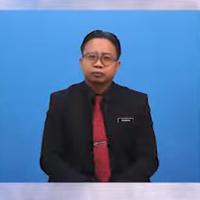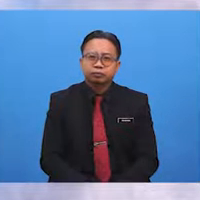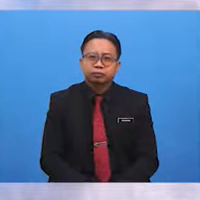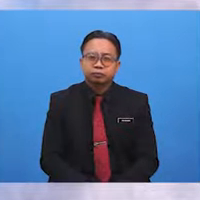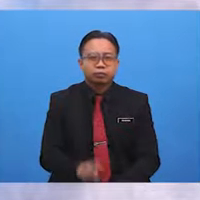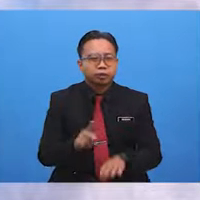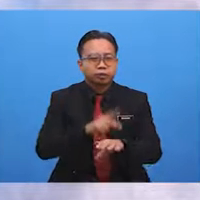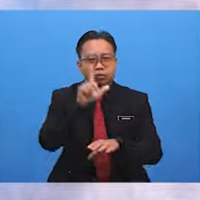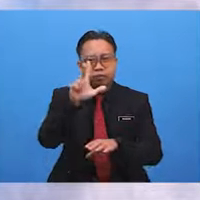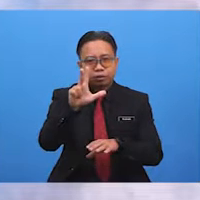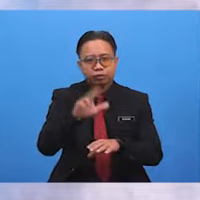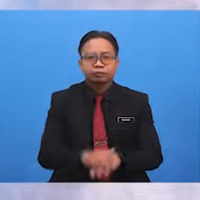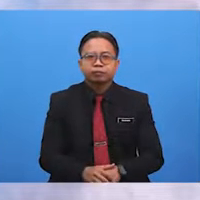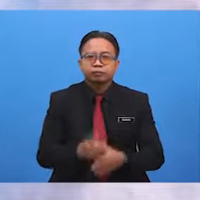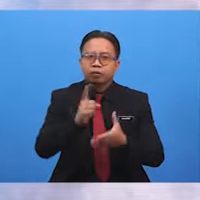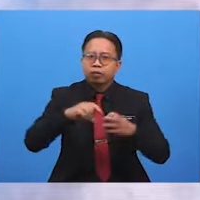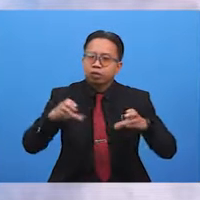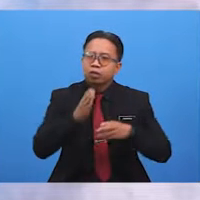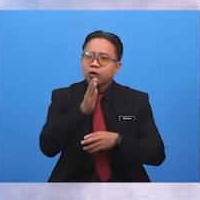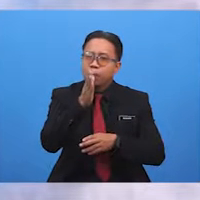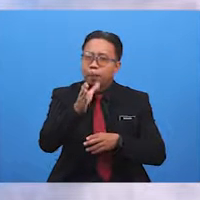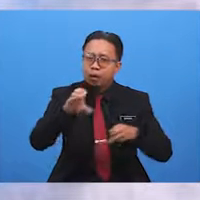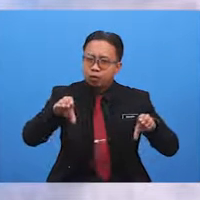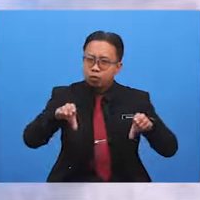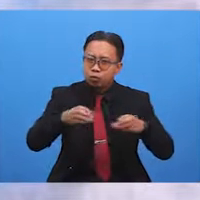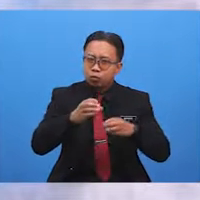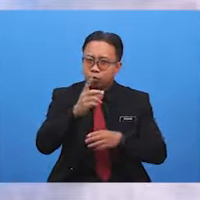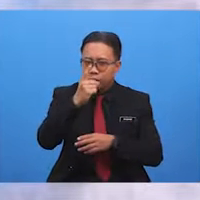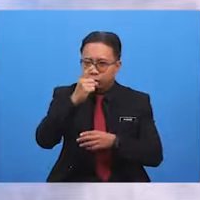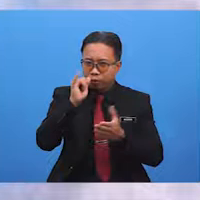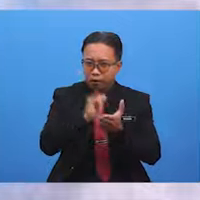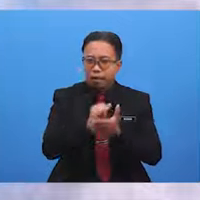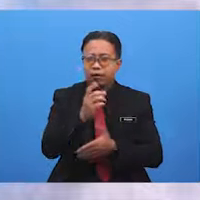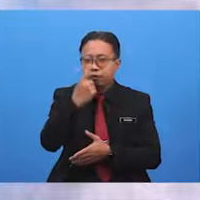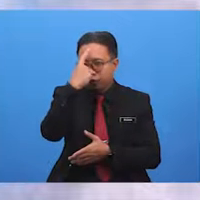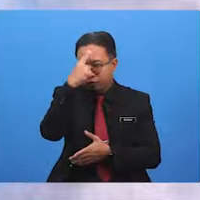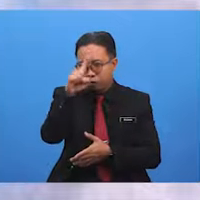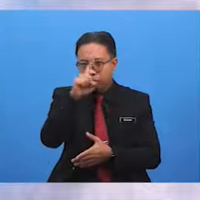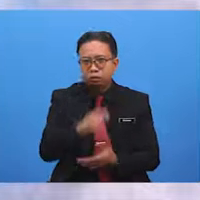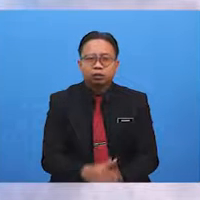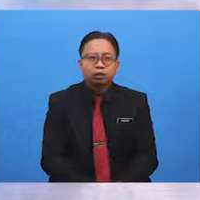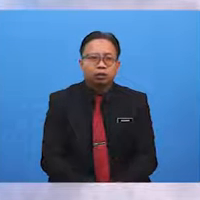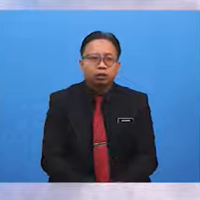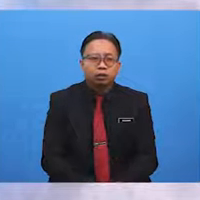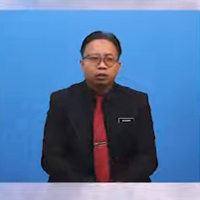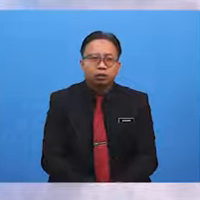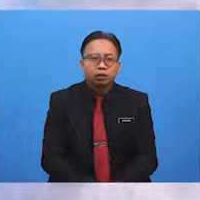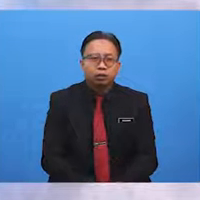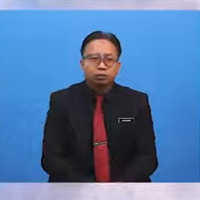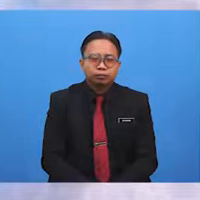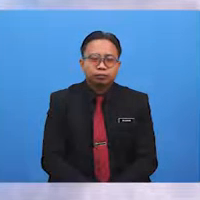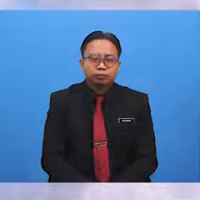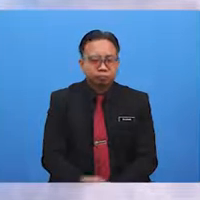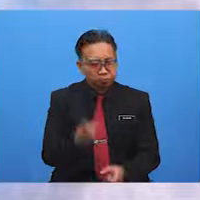Practice three. What did Opa do that for? Well, is that question